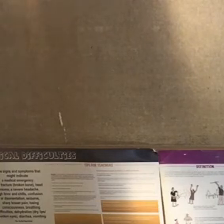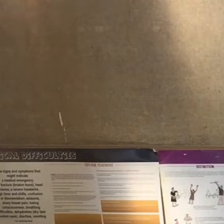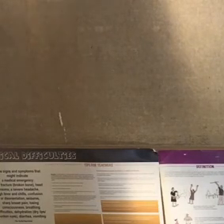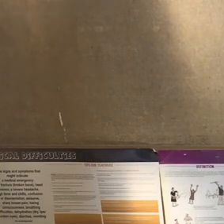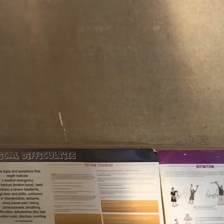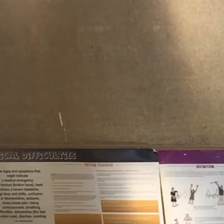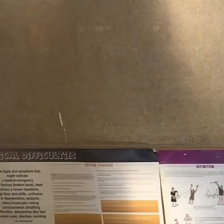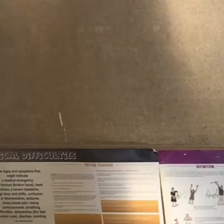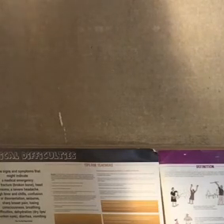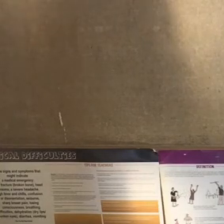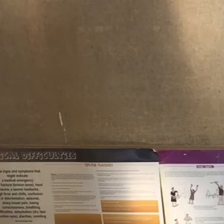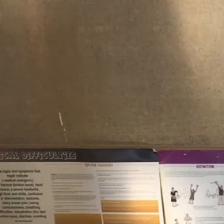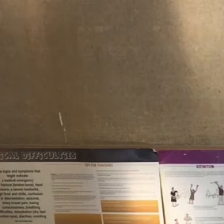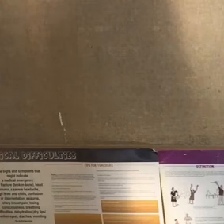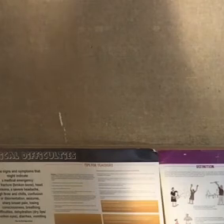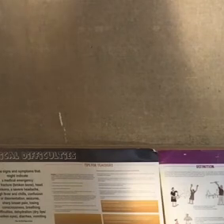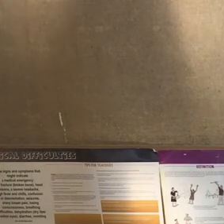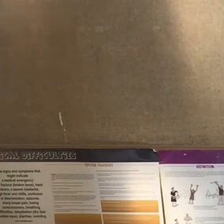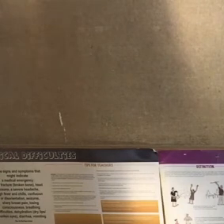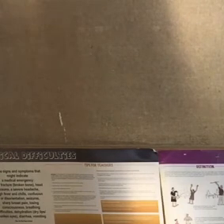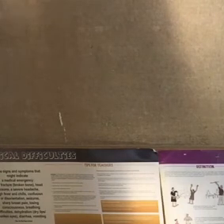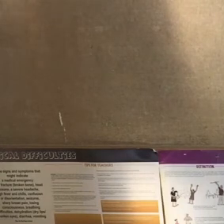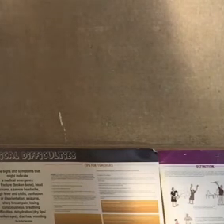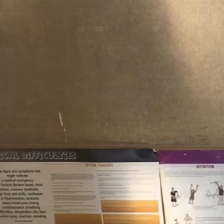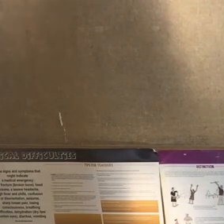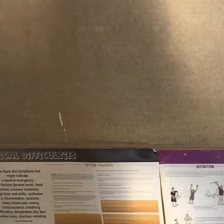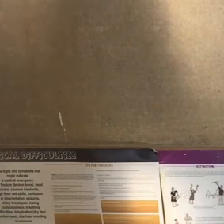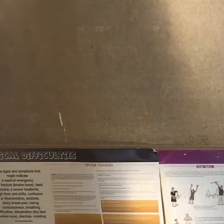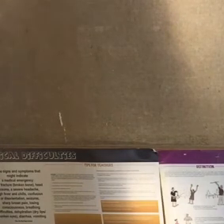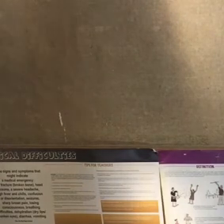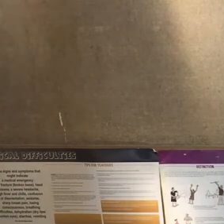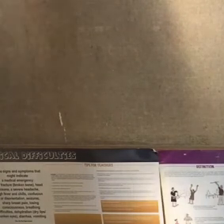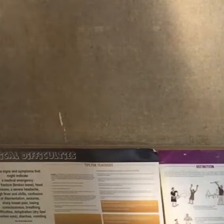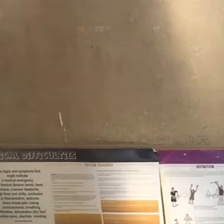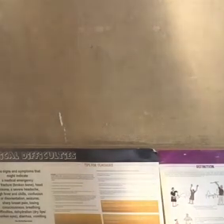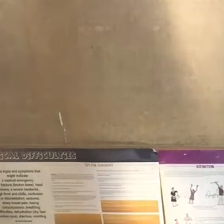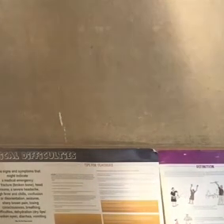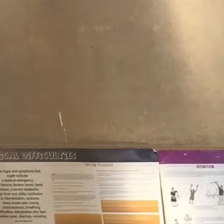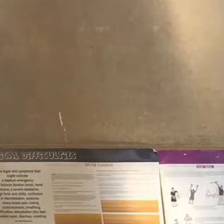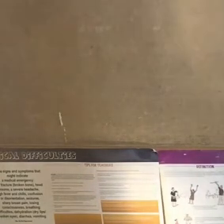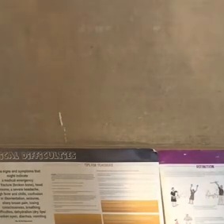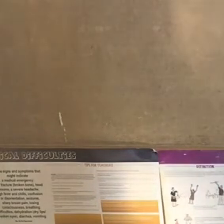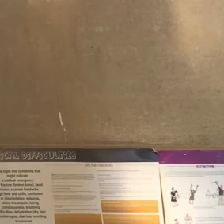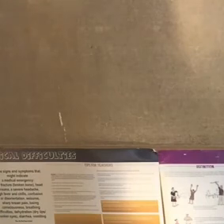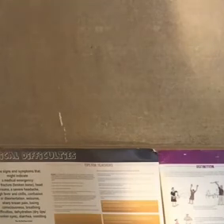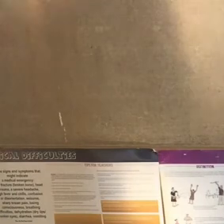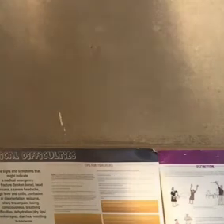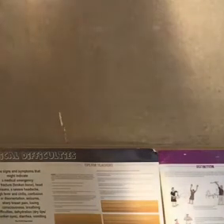triangle so meaning that it is the teacher the parent and the learner